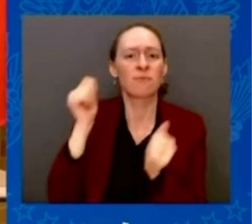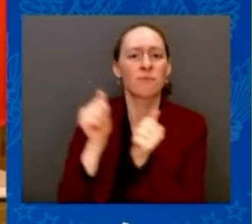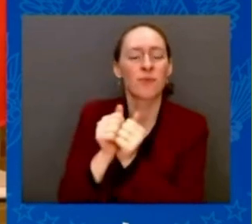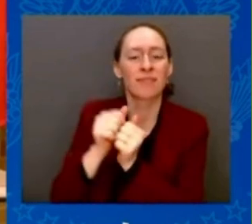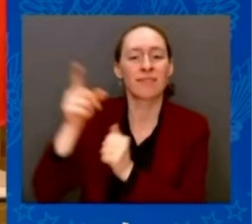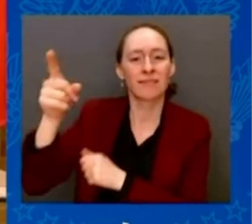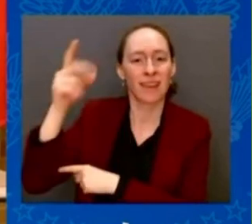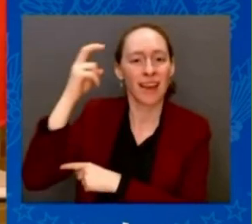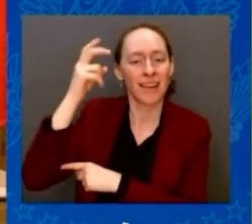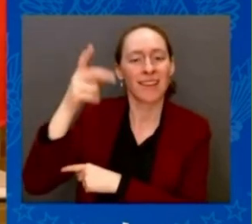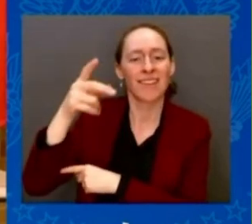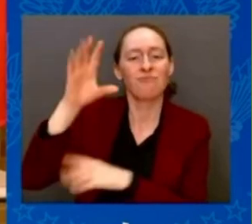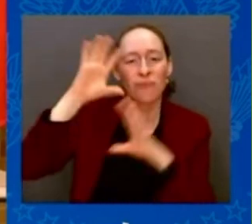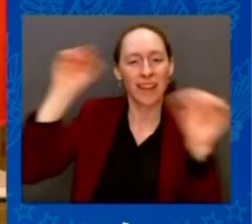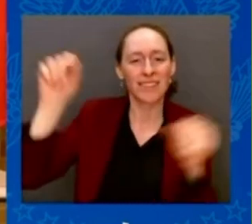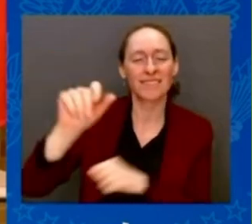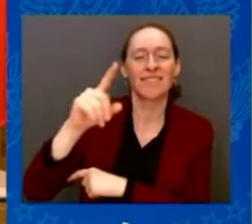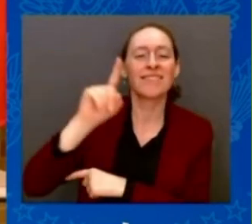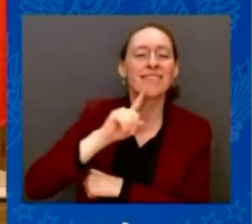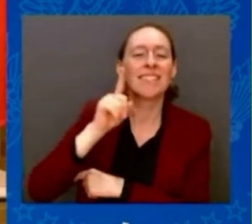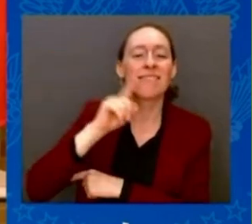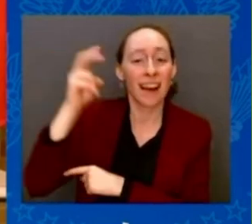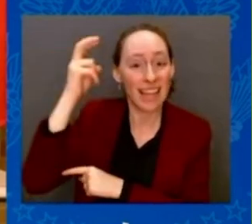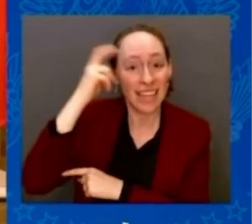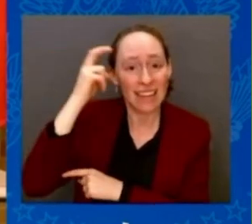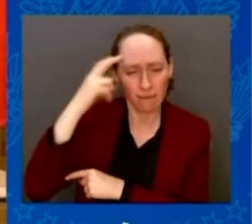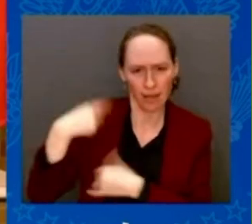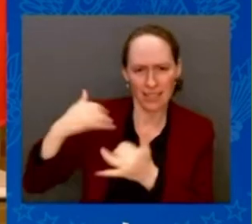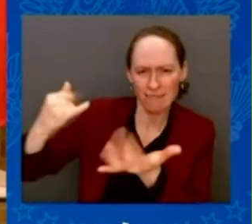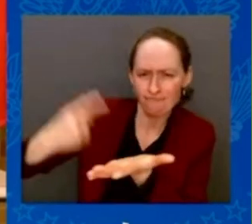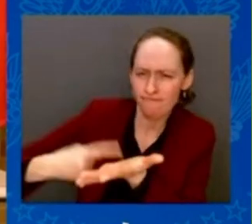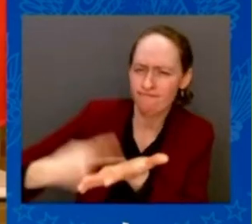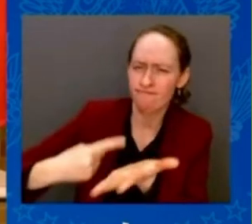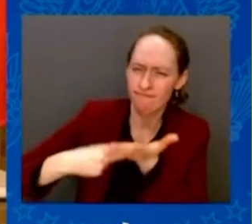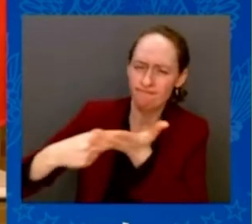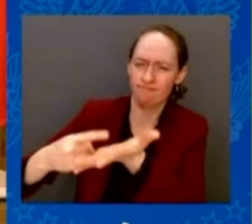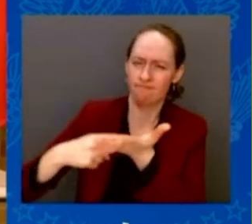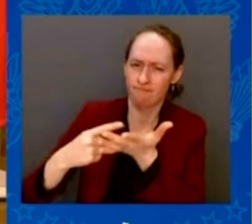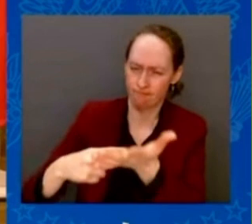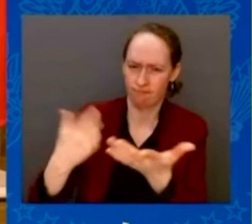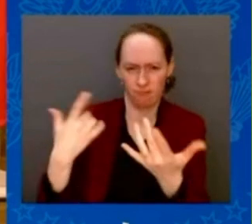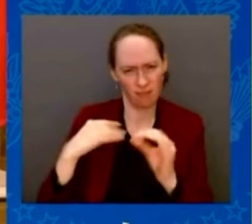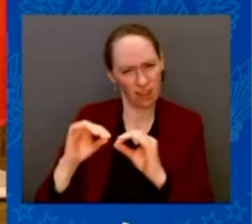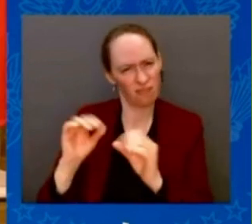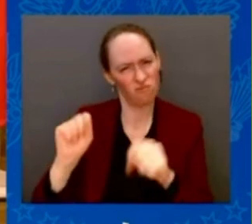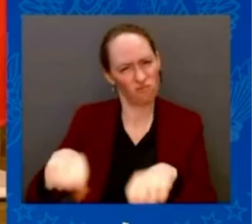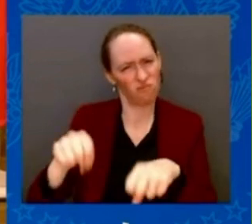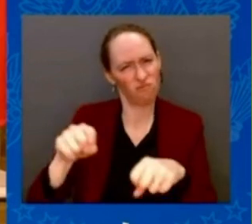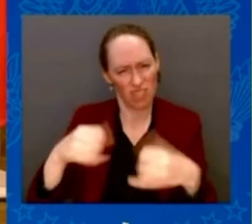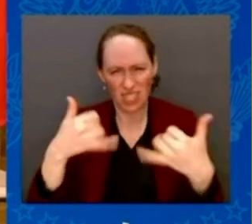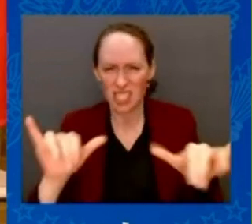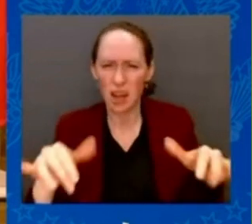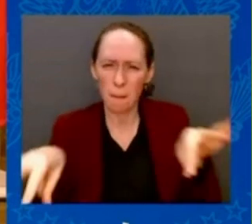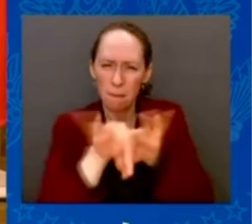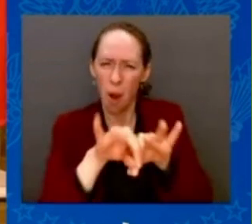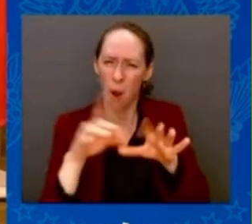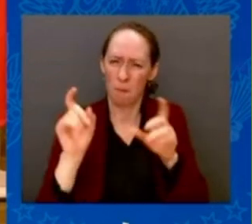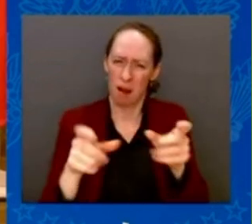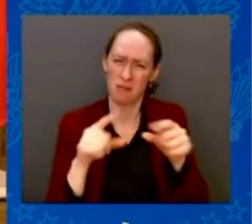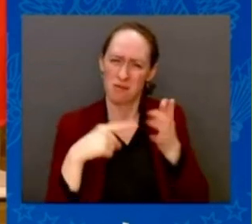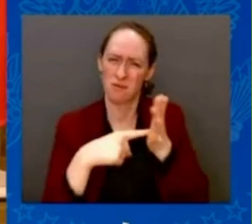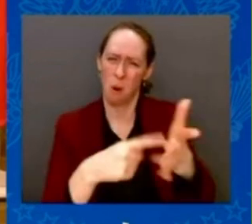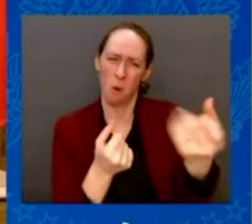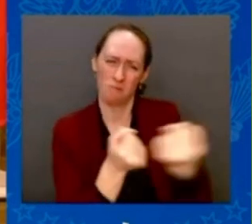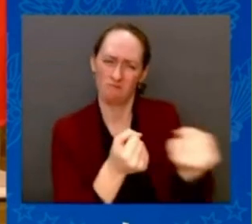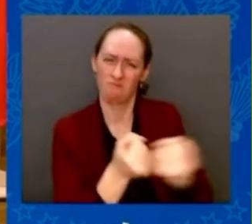stepped up to reaffirm our shared commitment to all these values. We've provided critical security assistance to